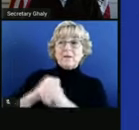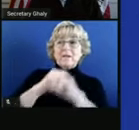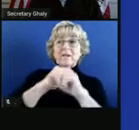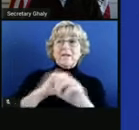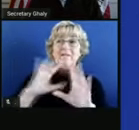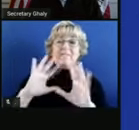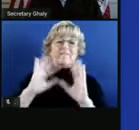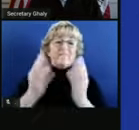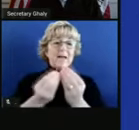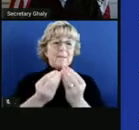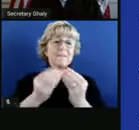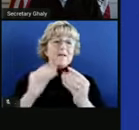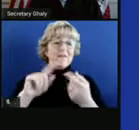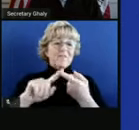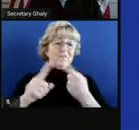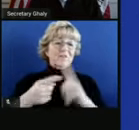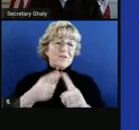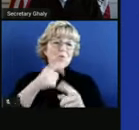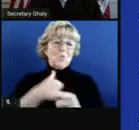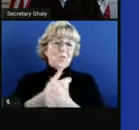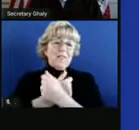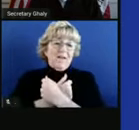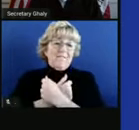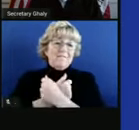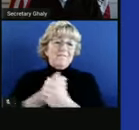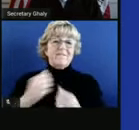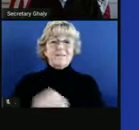and friends because we love them. Next slide.